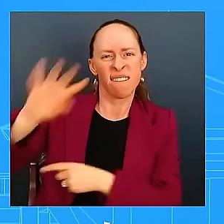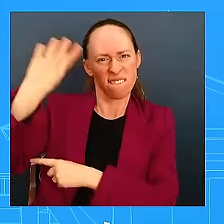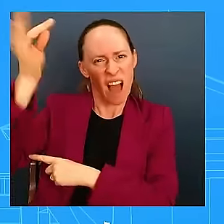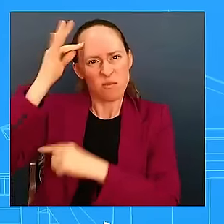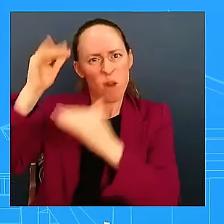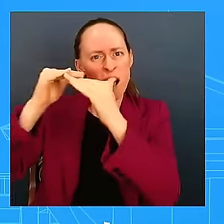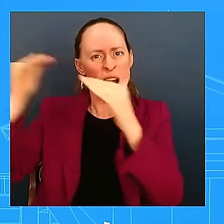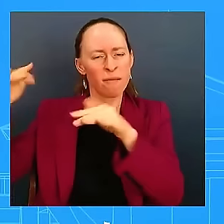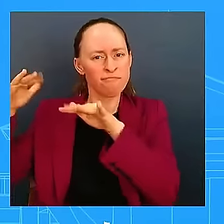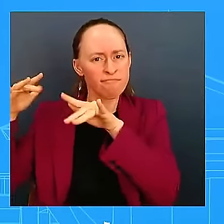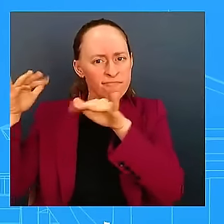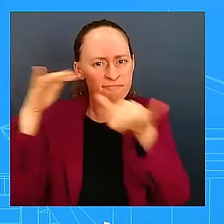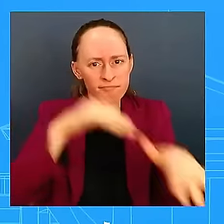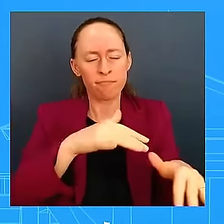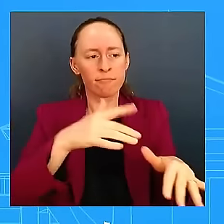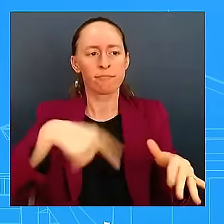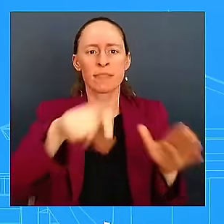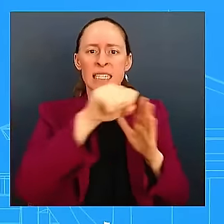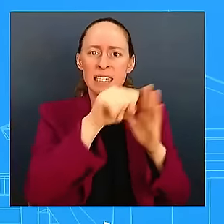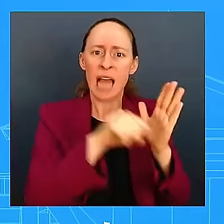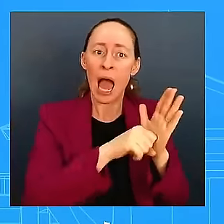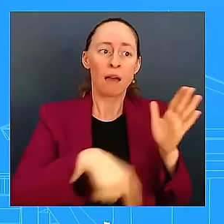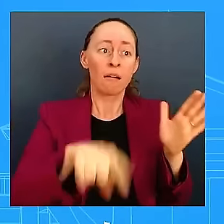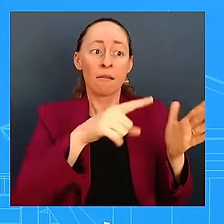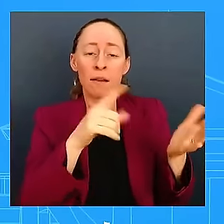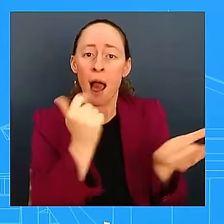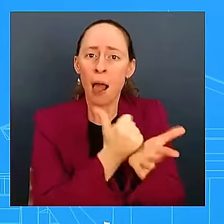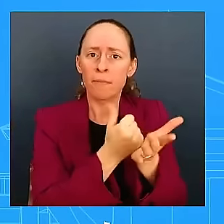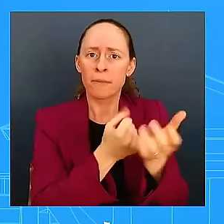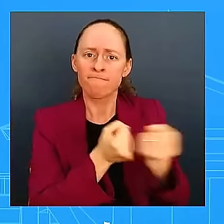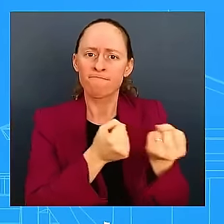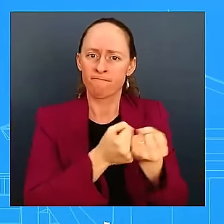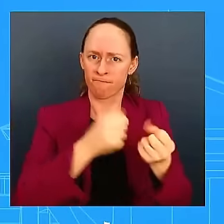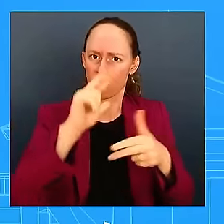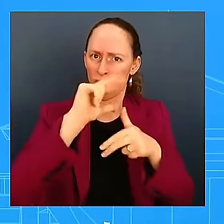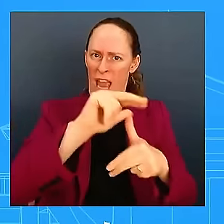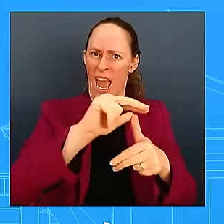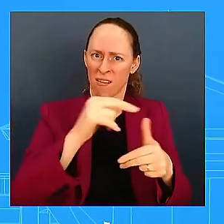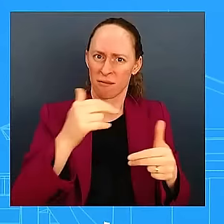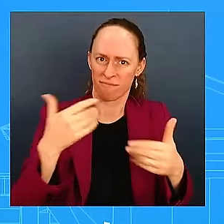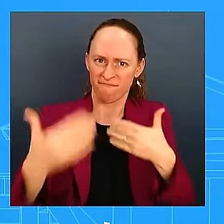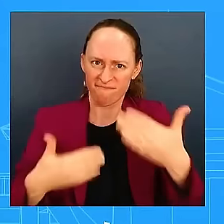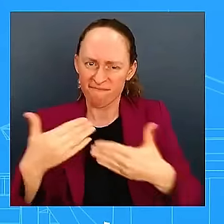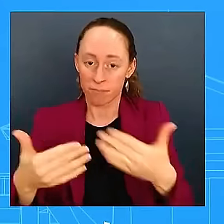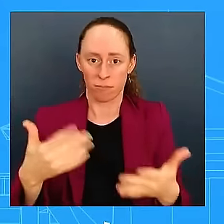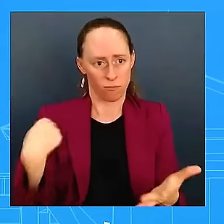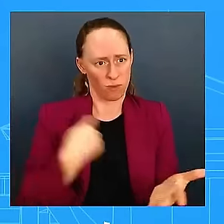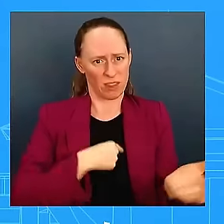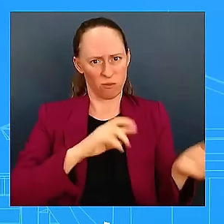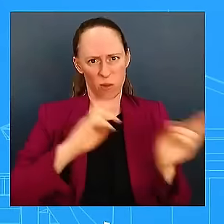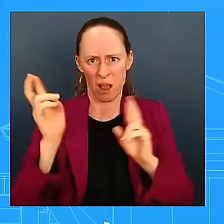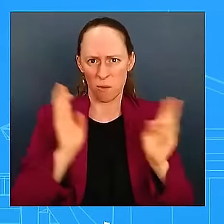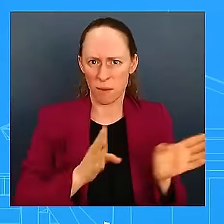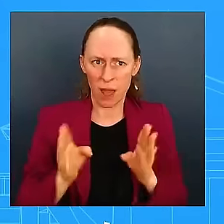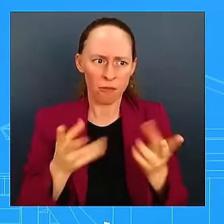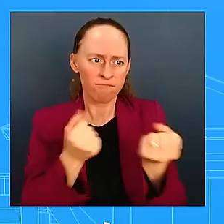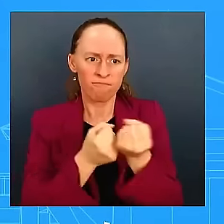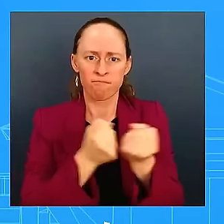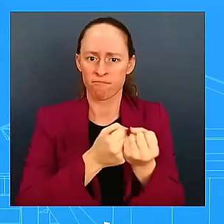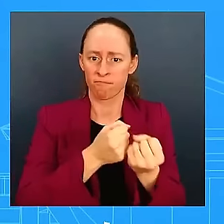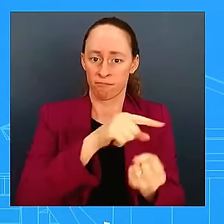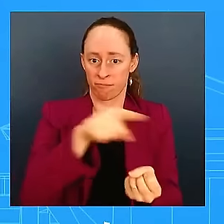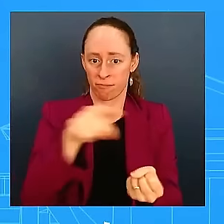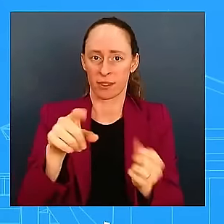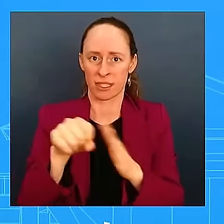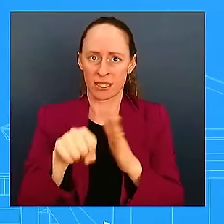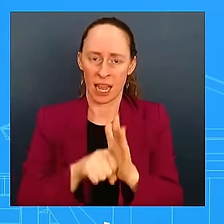administration stands ready to provide further assistance to impacted states as needed. We continue to urge residents,